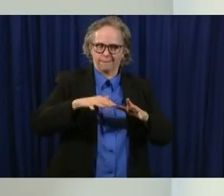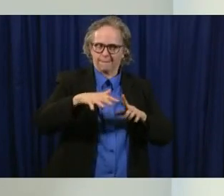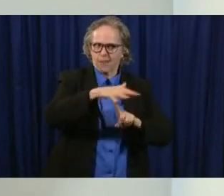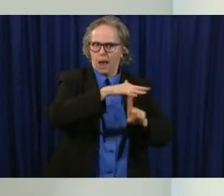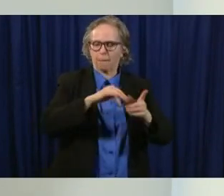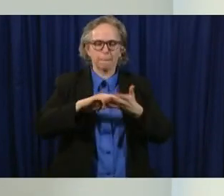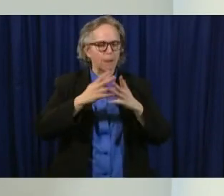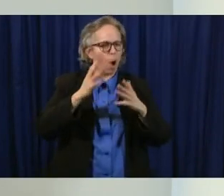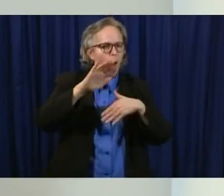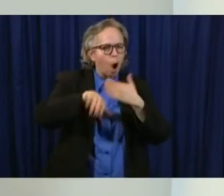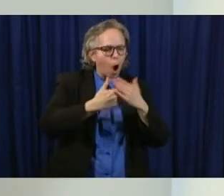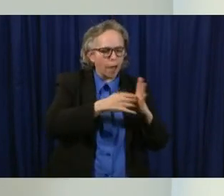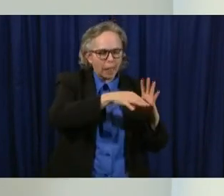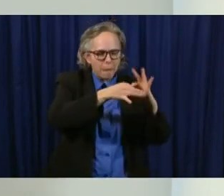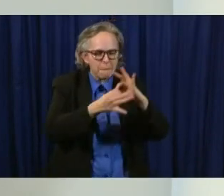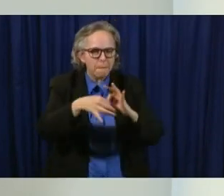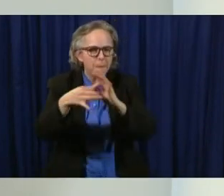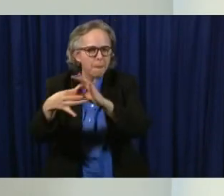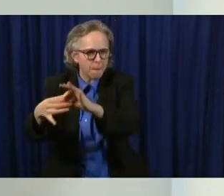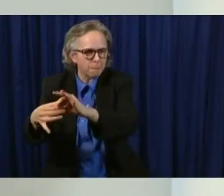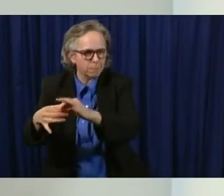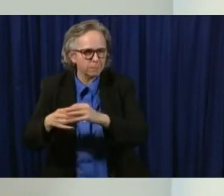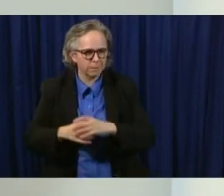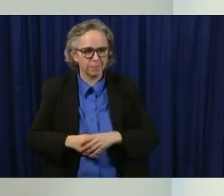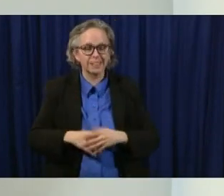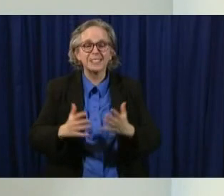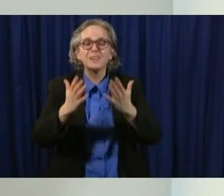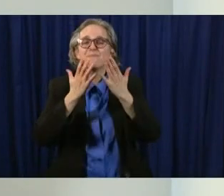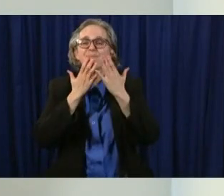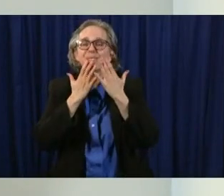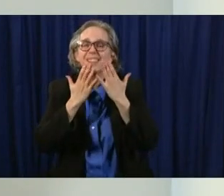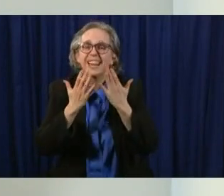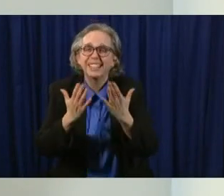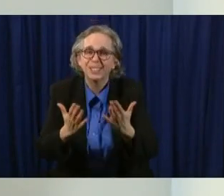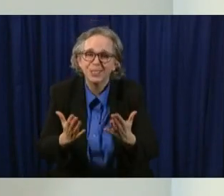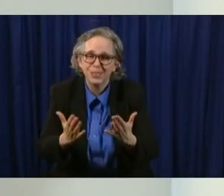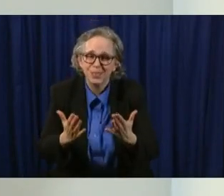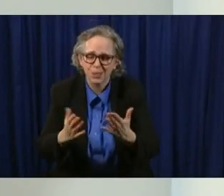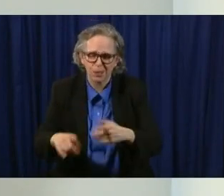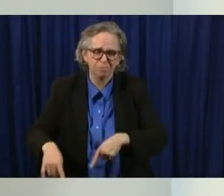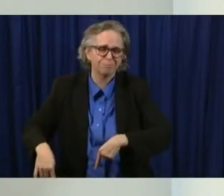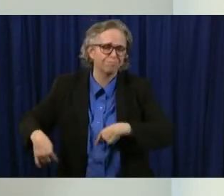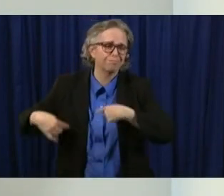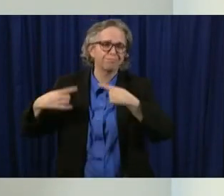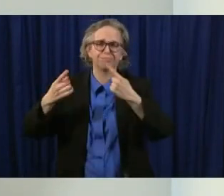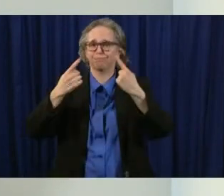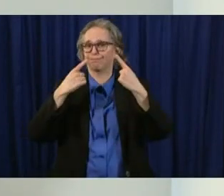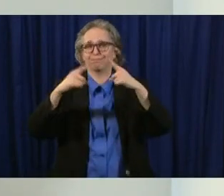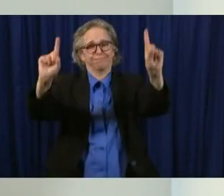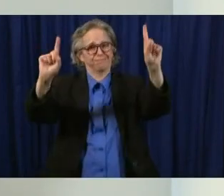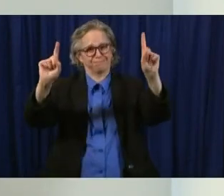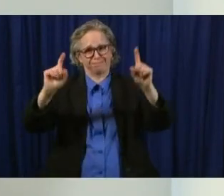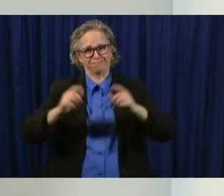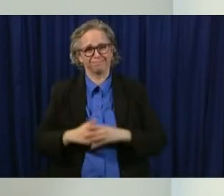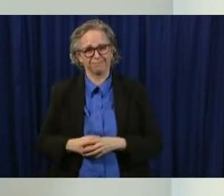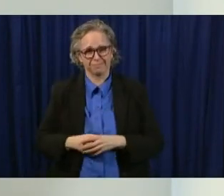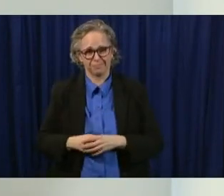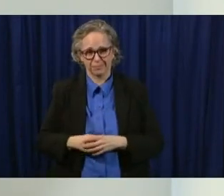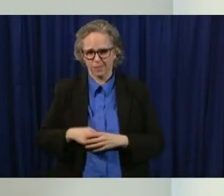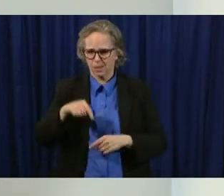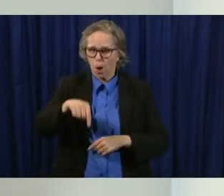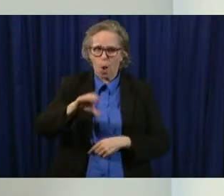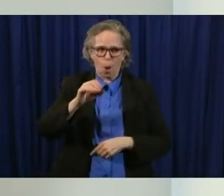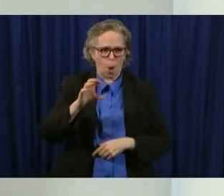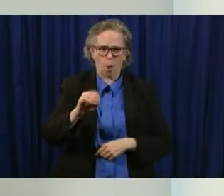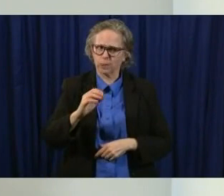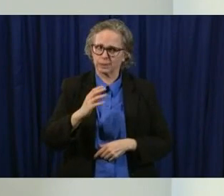and and thanks to you it's worked together uh very well ohio's in a lot better shape than a lot of other states uh